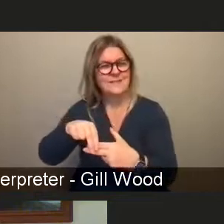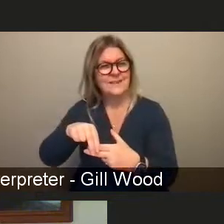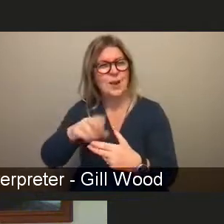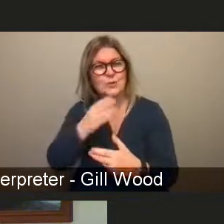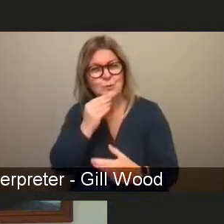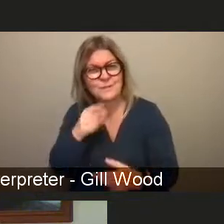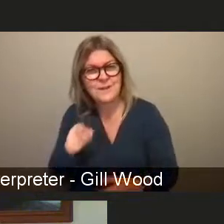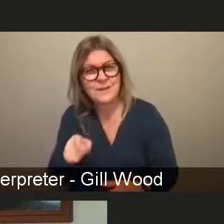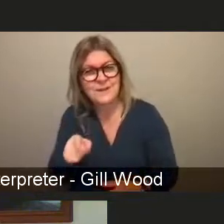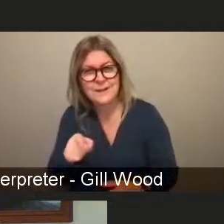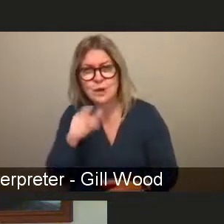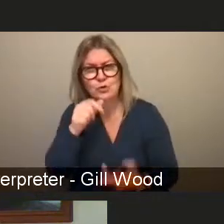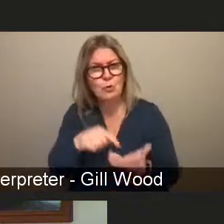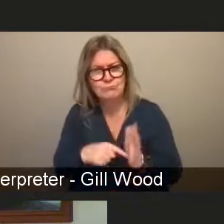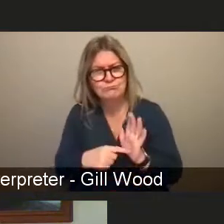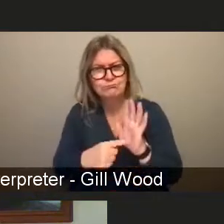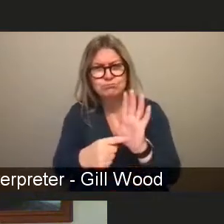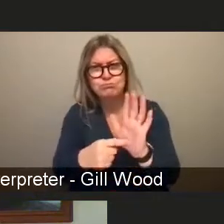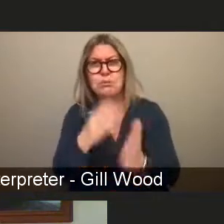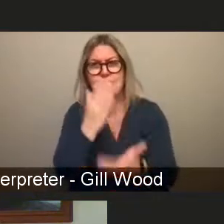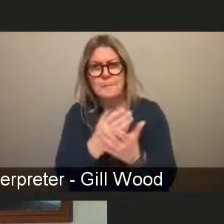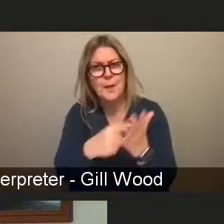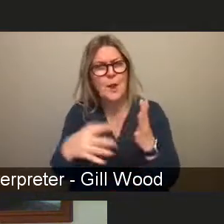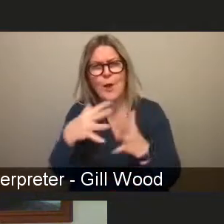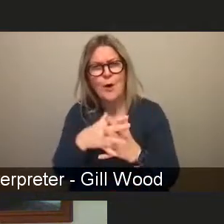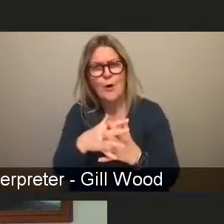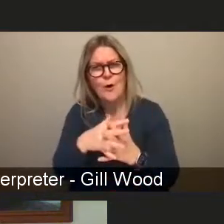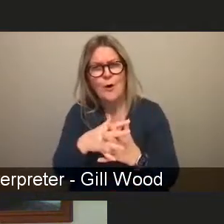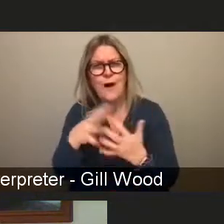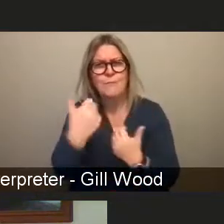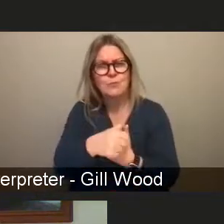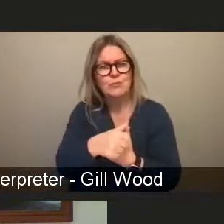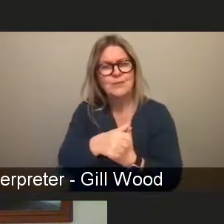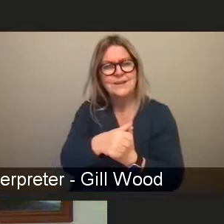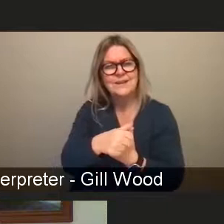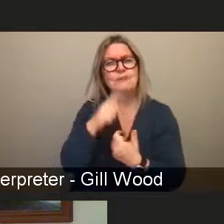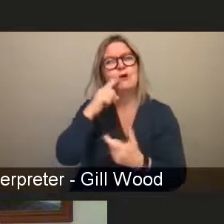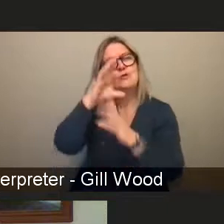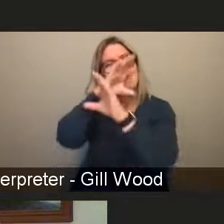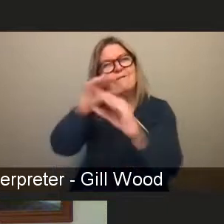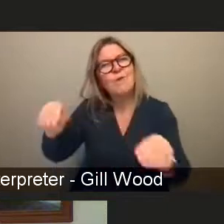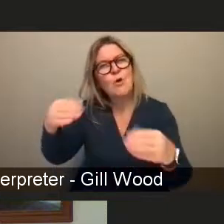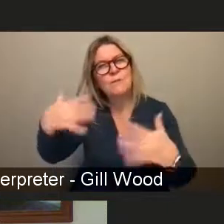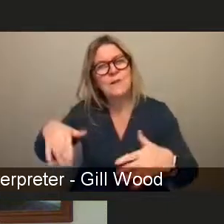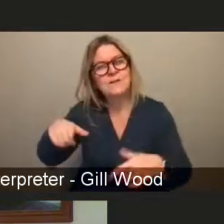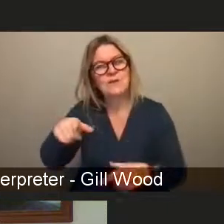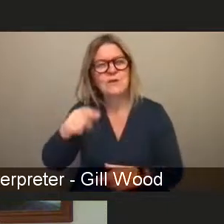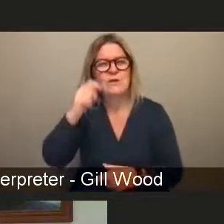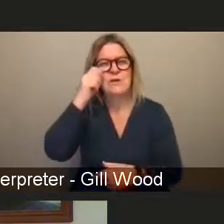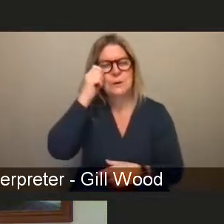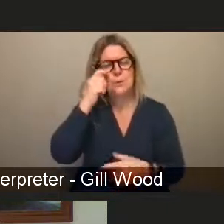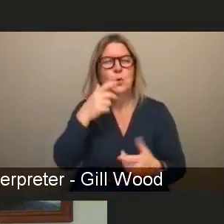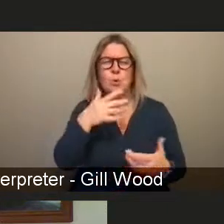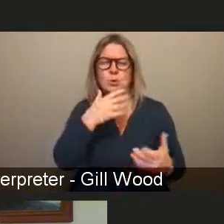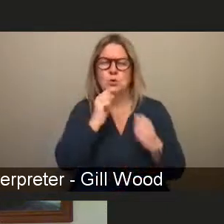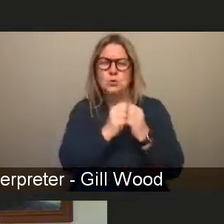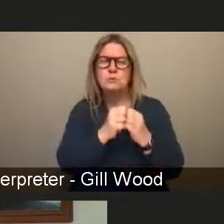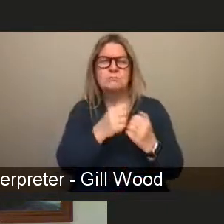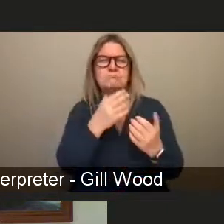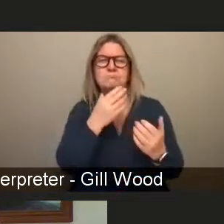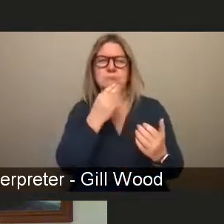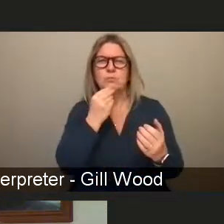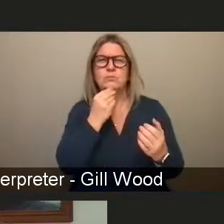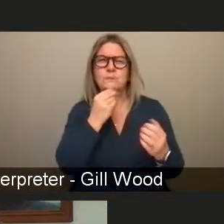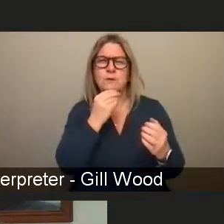punitive sections of it but it's trying to get messages across yeah okay thanks thanks stevie um